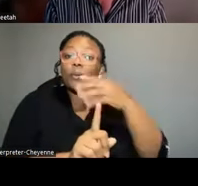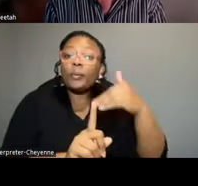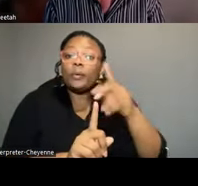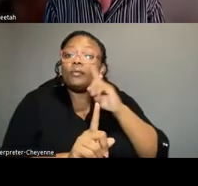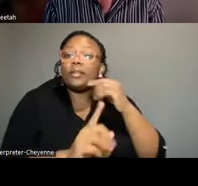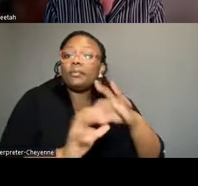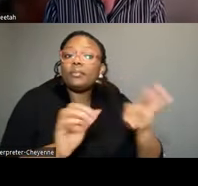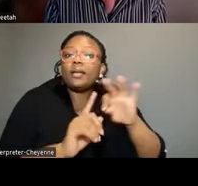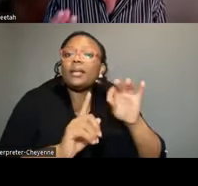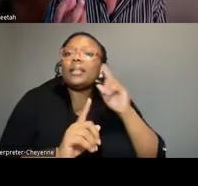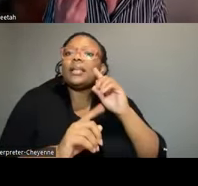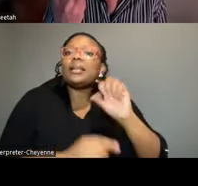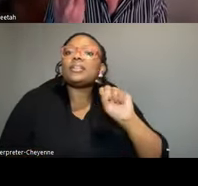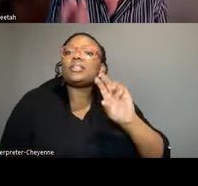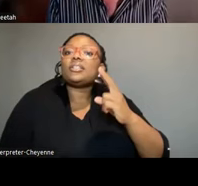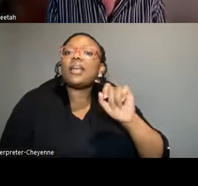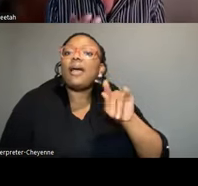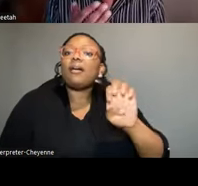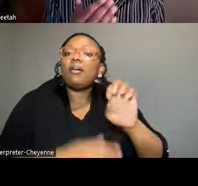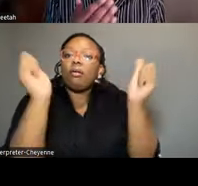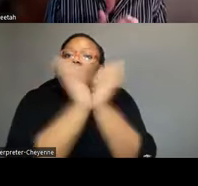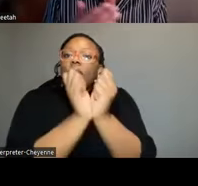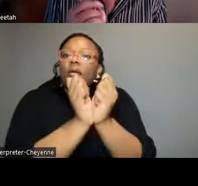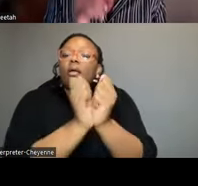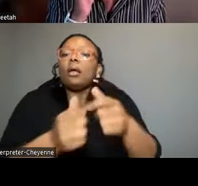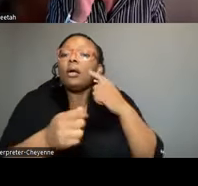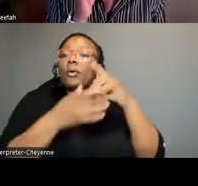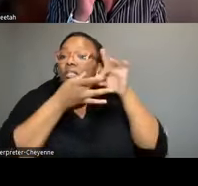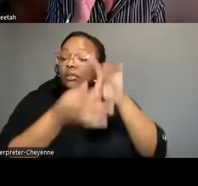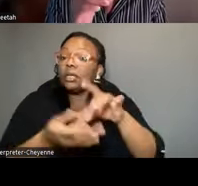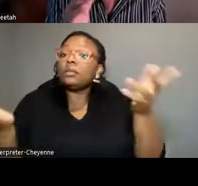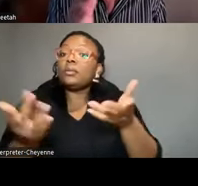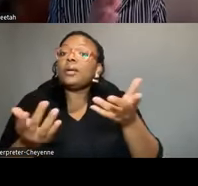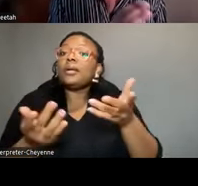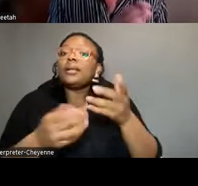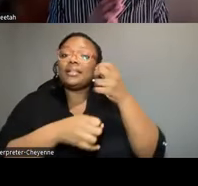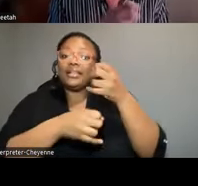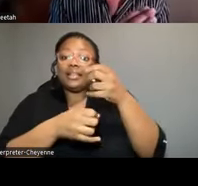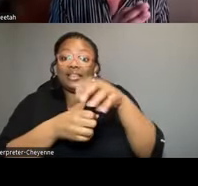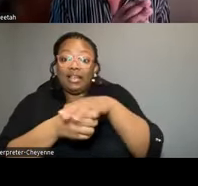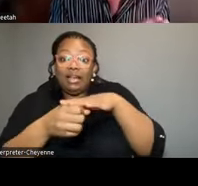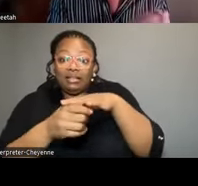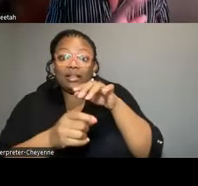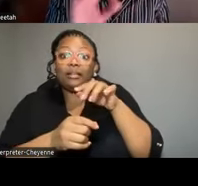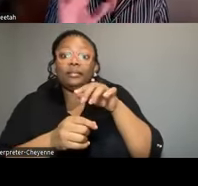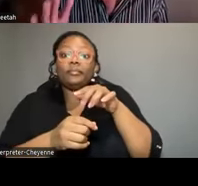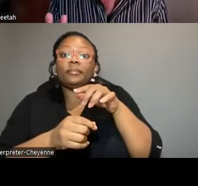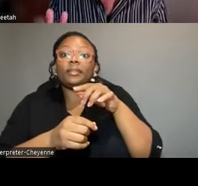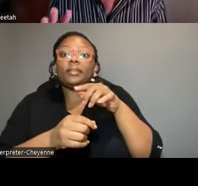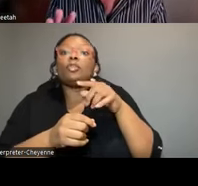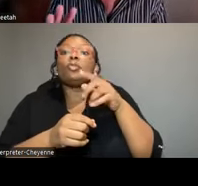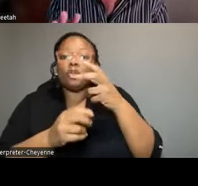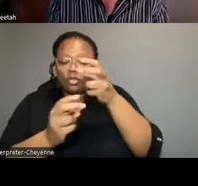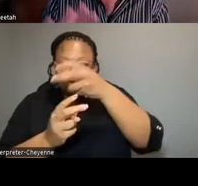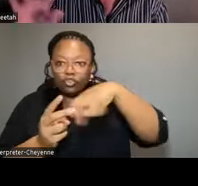appears to be a shackle, which corresponds to a site that basically saw the transition